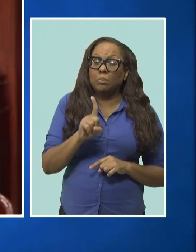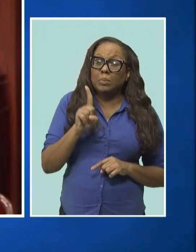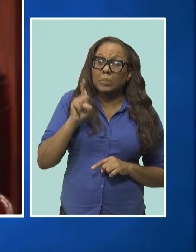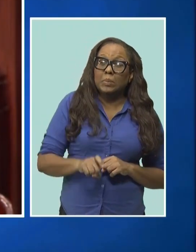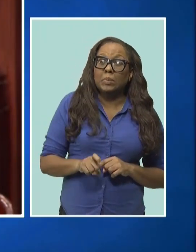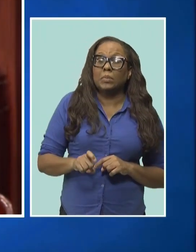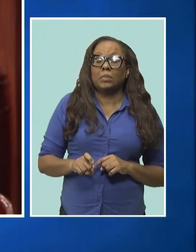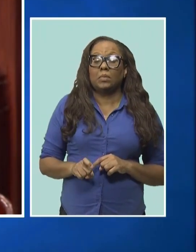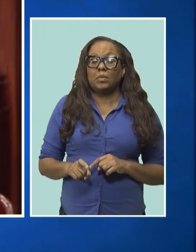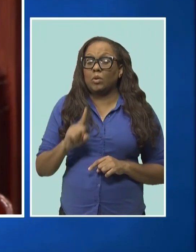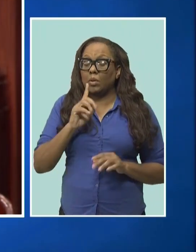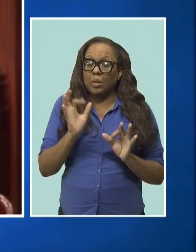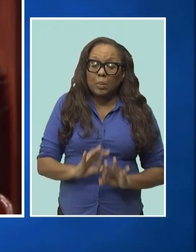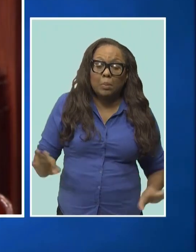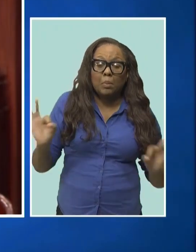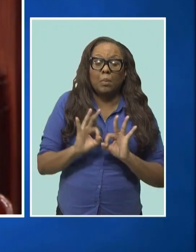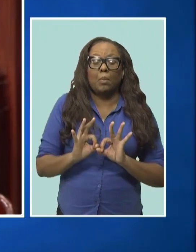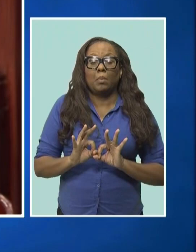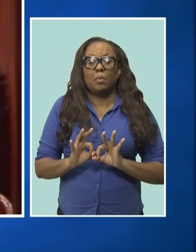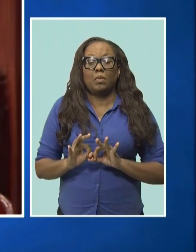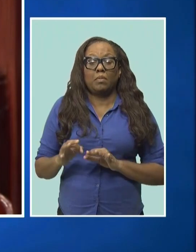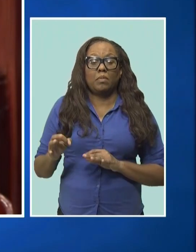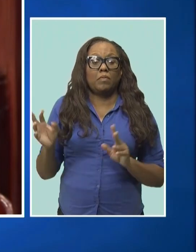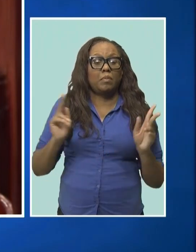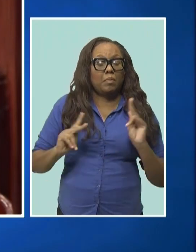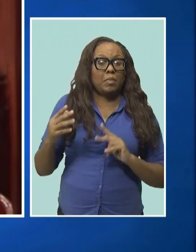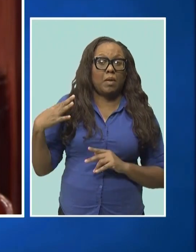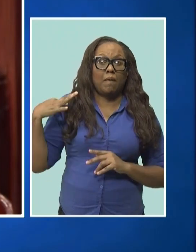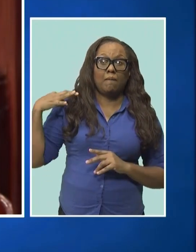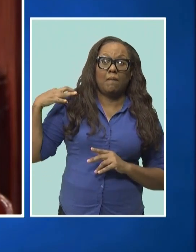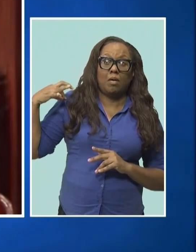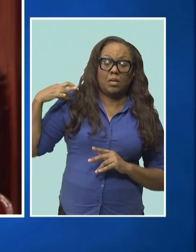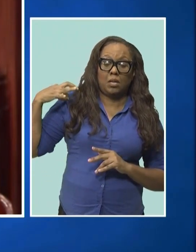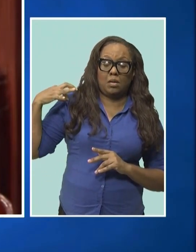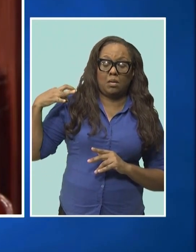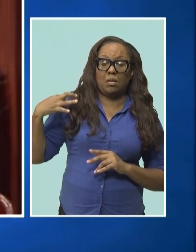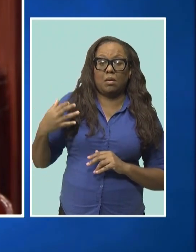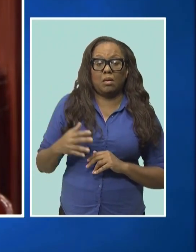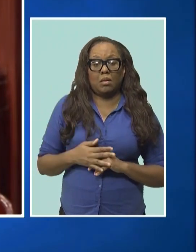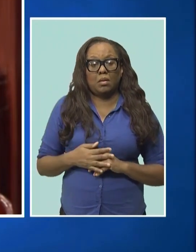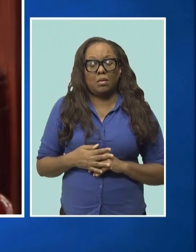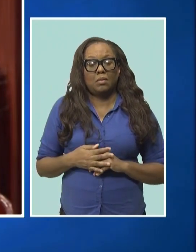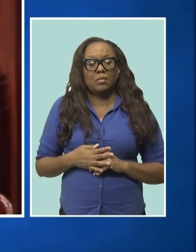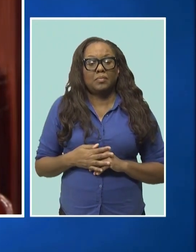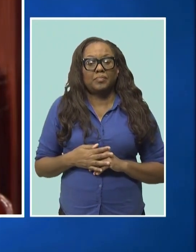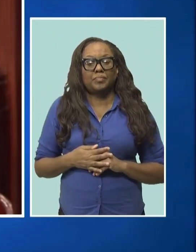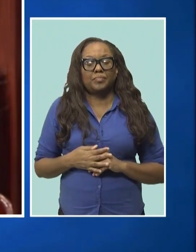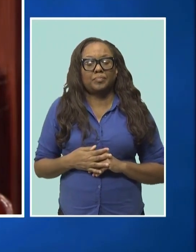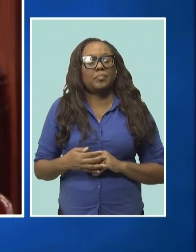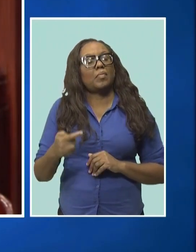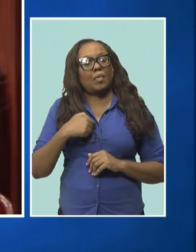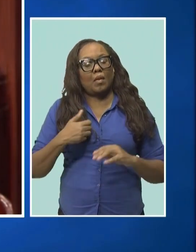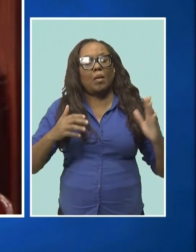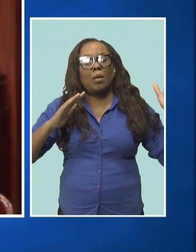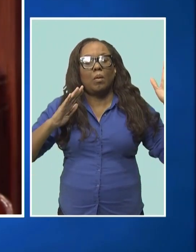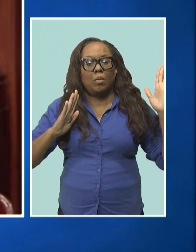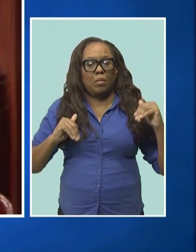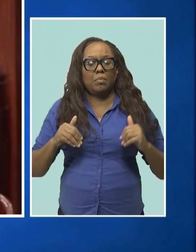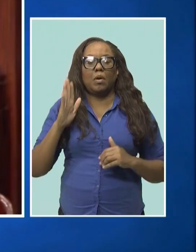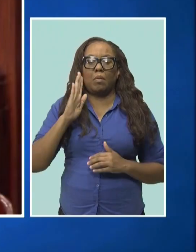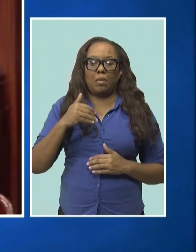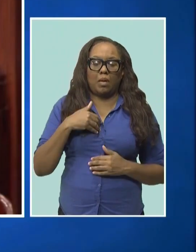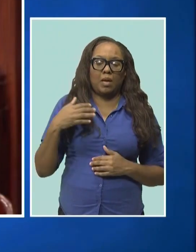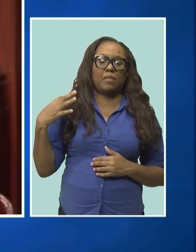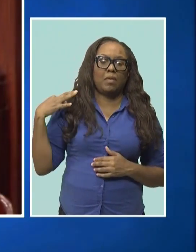really critical in Barbados. I can only hope that this dental school will bring it. Yes, have a